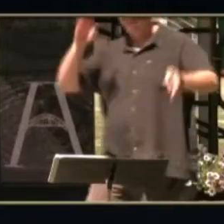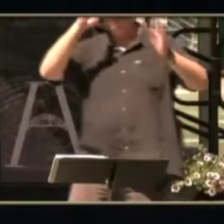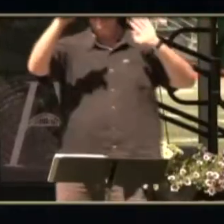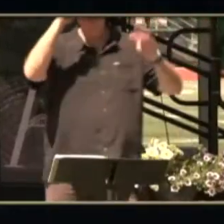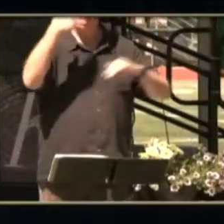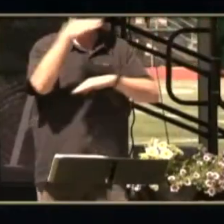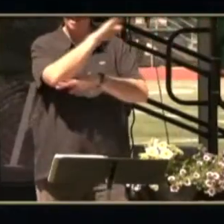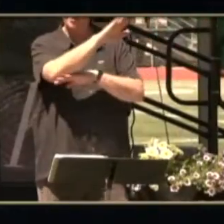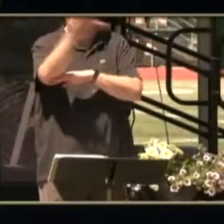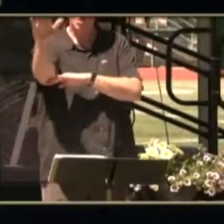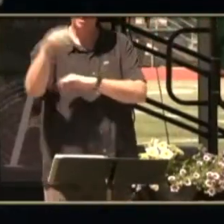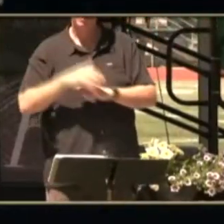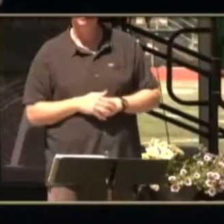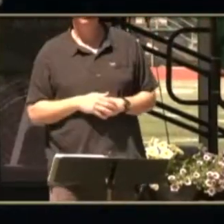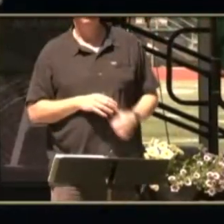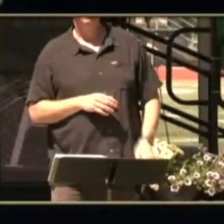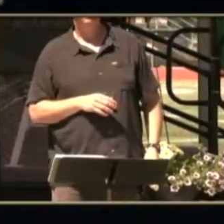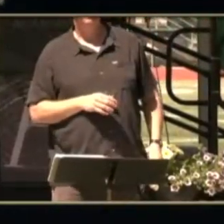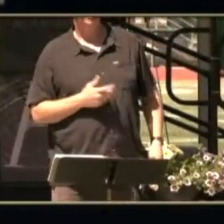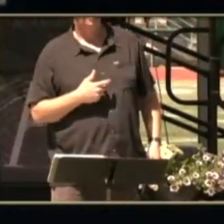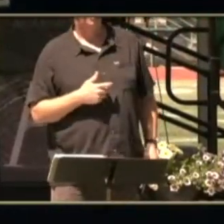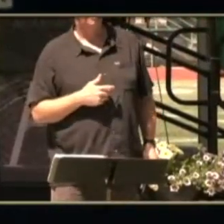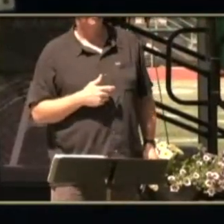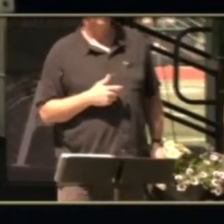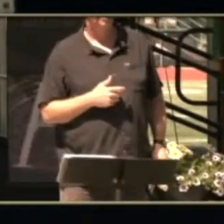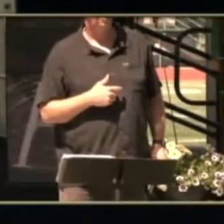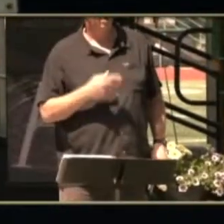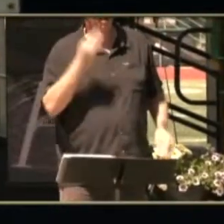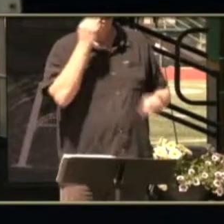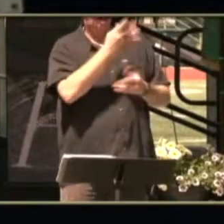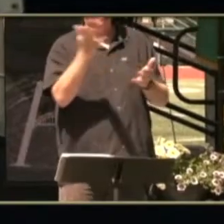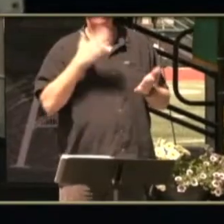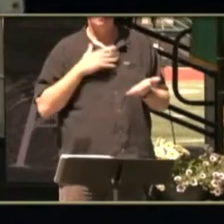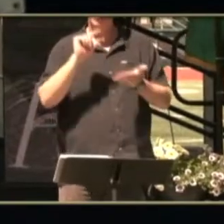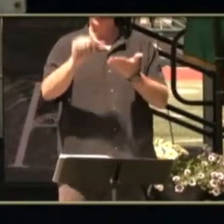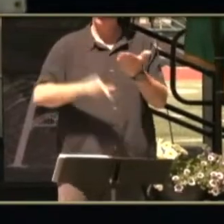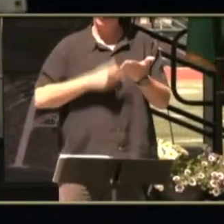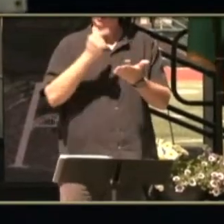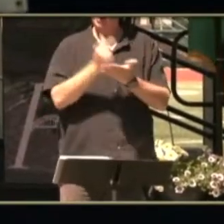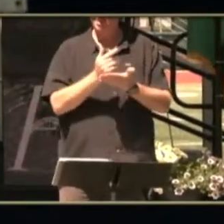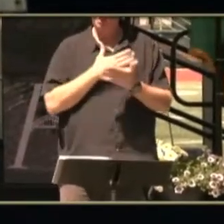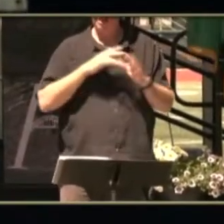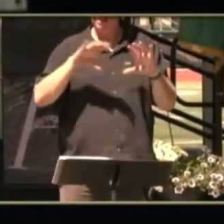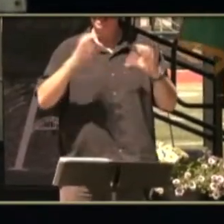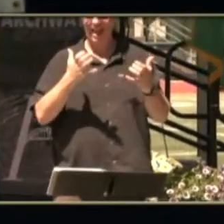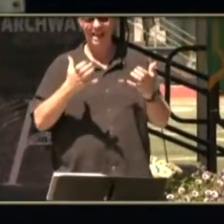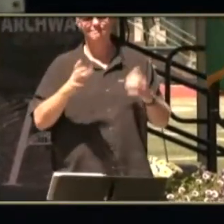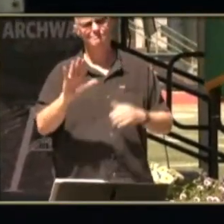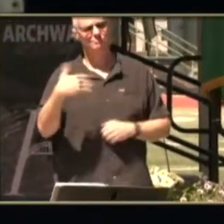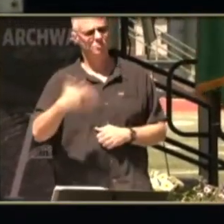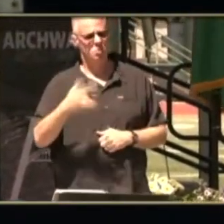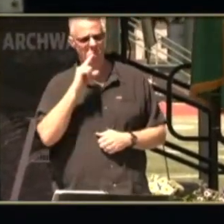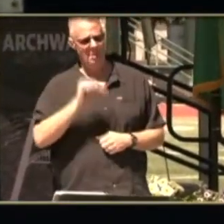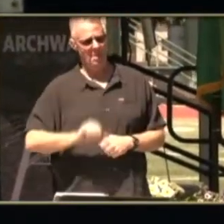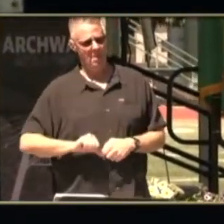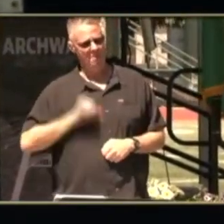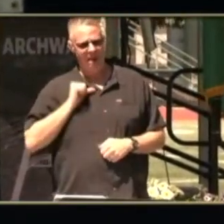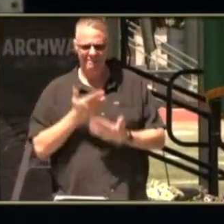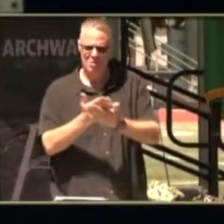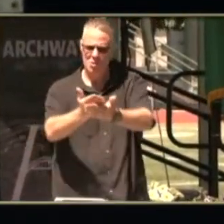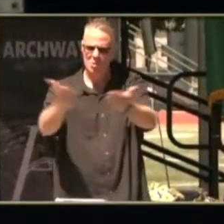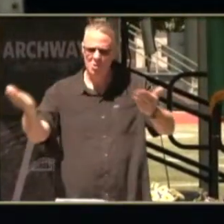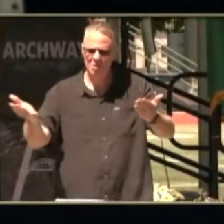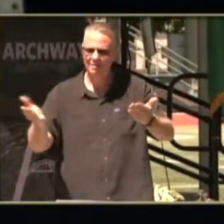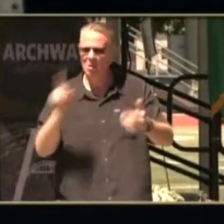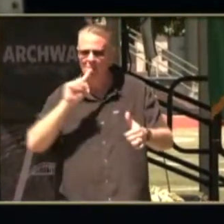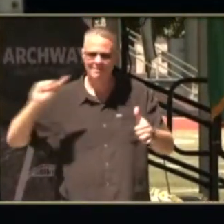so i'd like to start by telling my graduates from my class how proud i am of you guys today you're